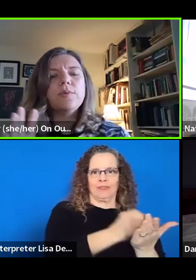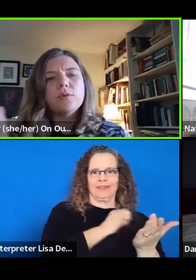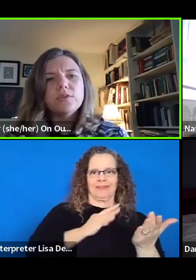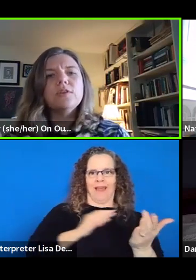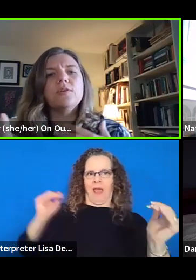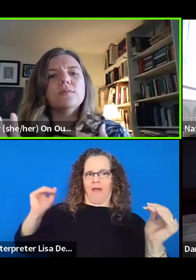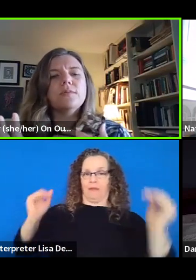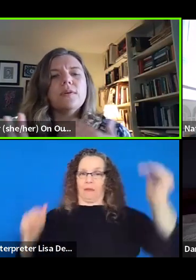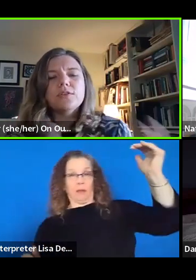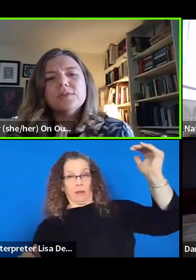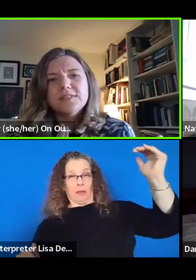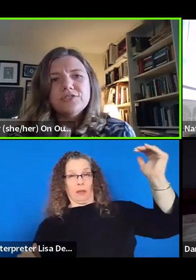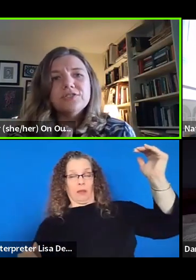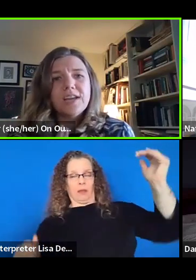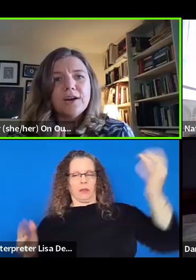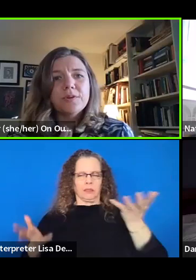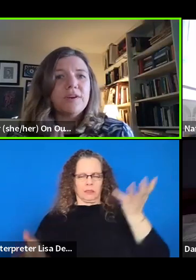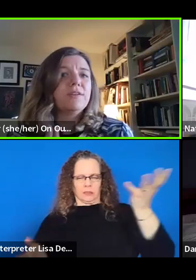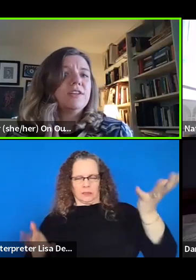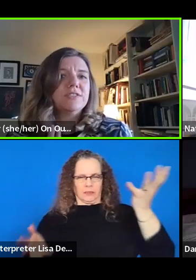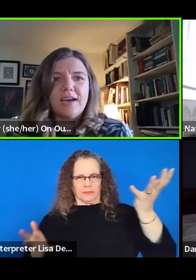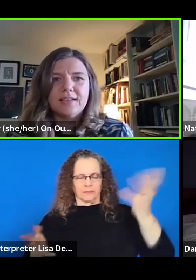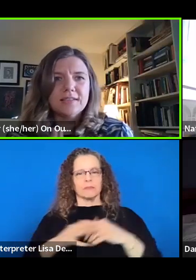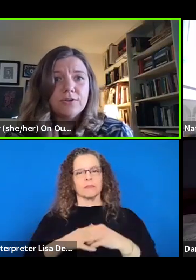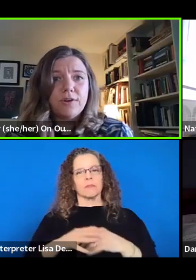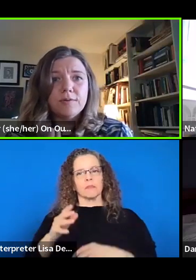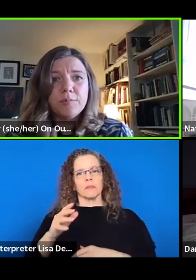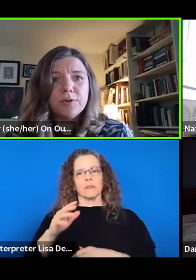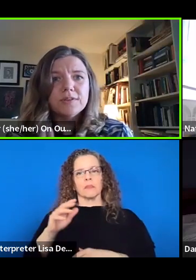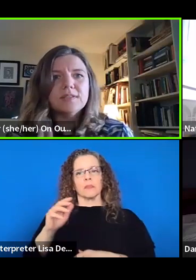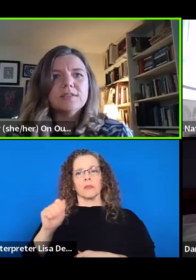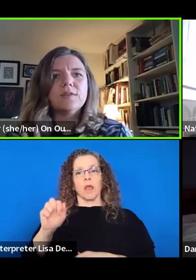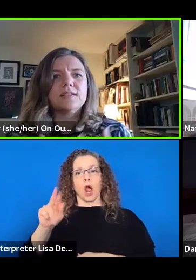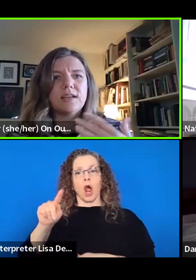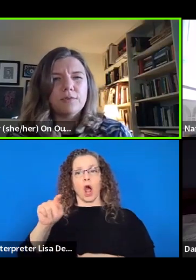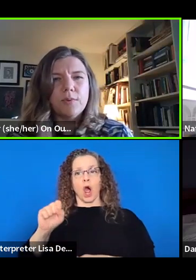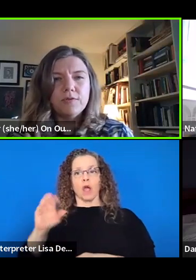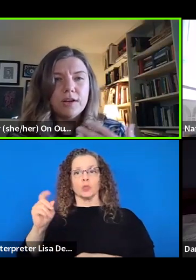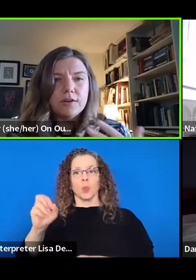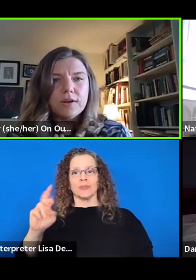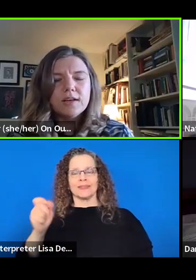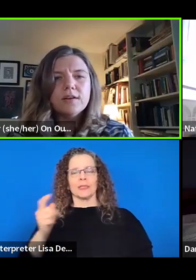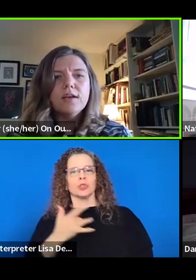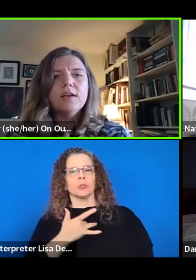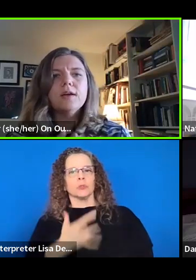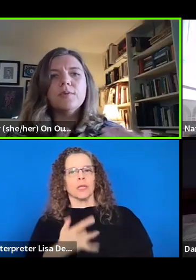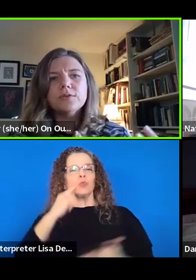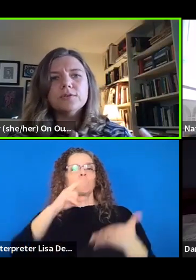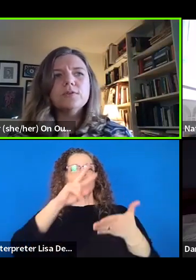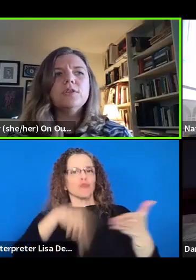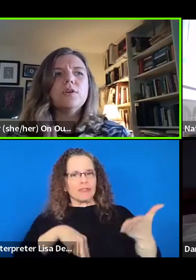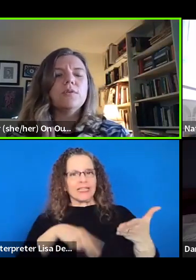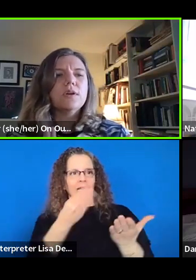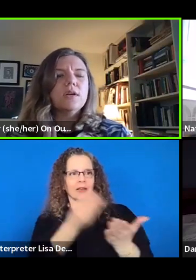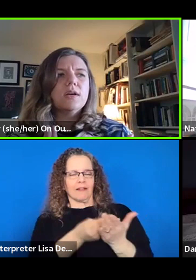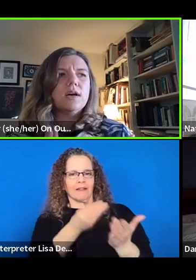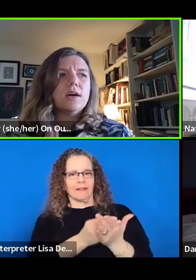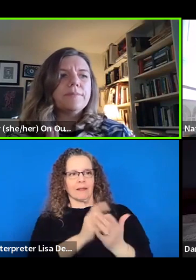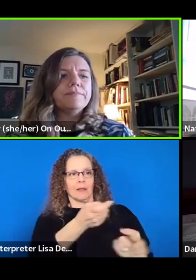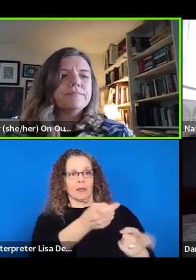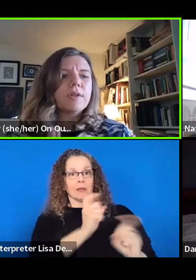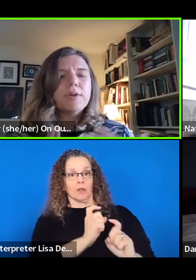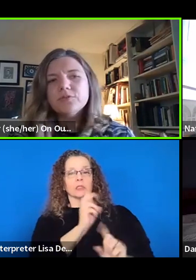to use both, you know, arts organizations care what foundations ask in their grant reports. And so that's kind of a motivator right there. But also, you know,